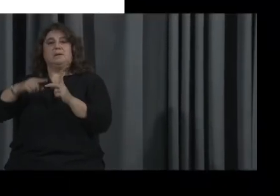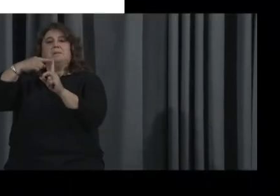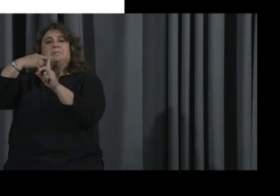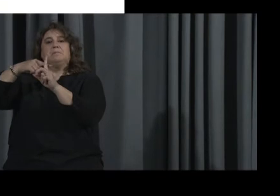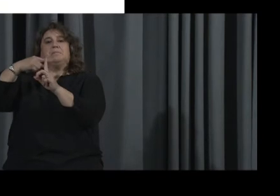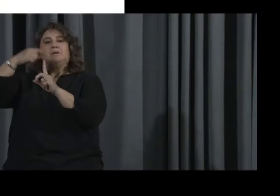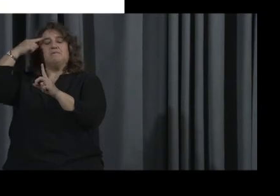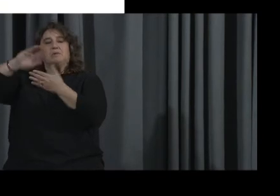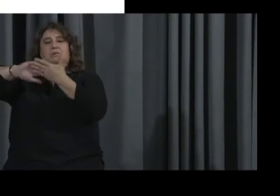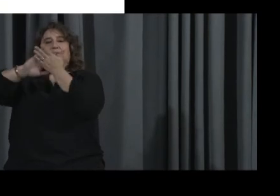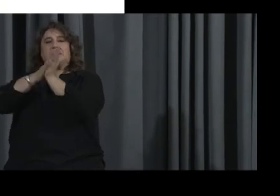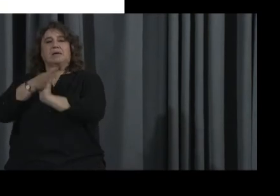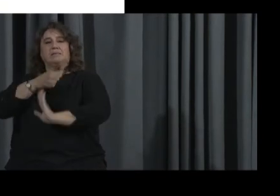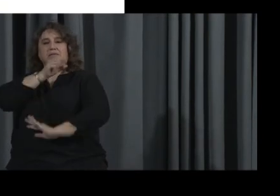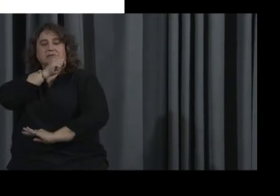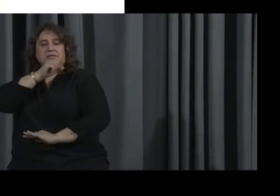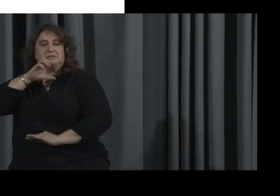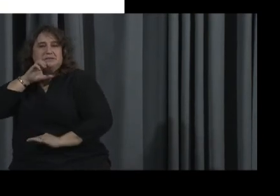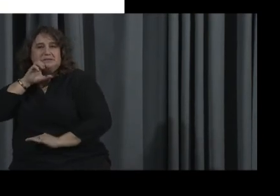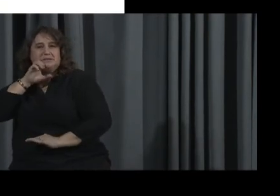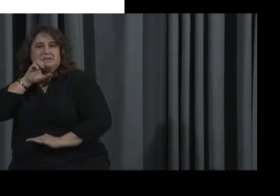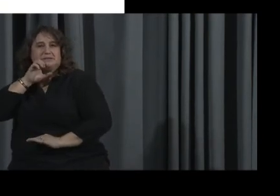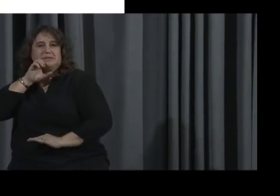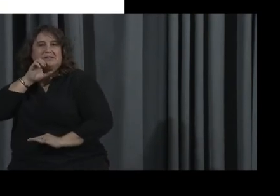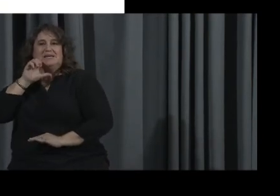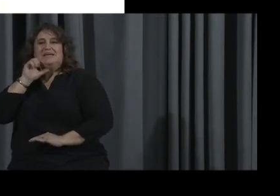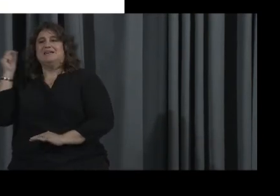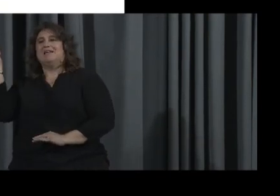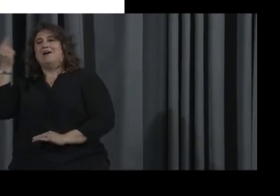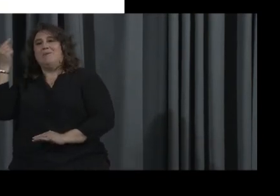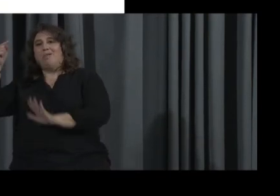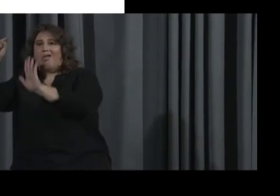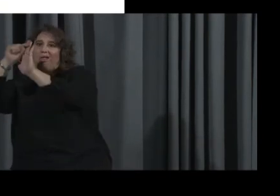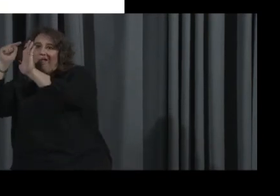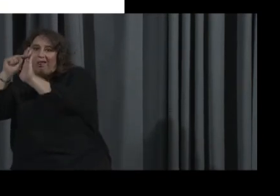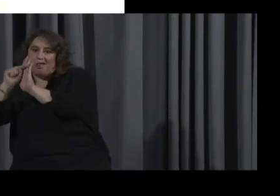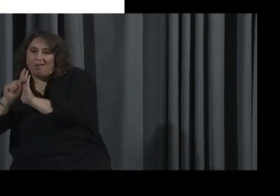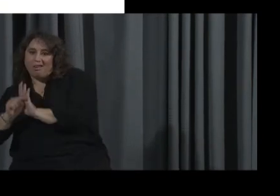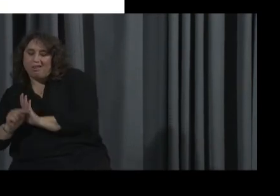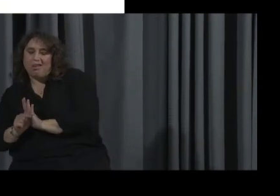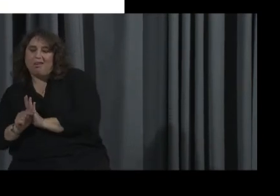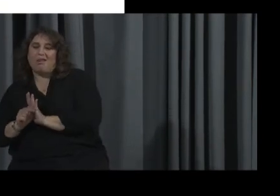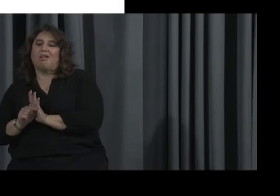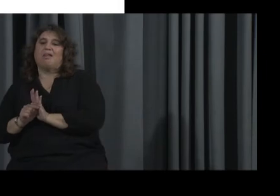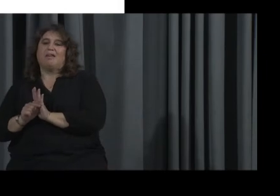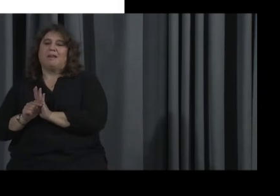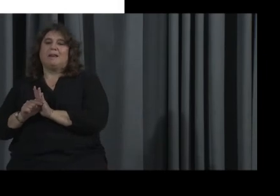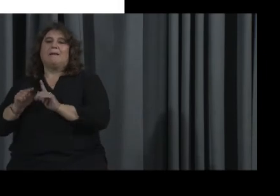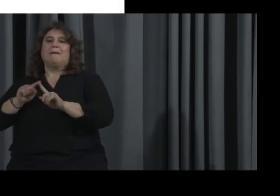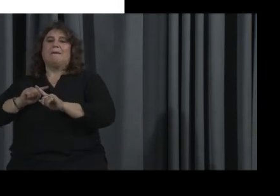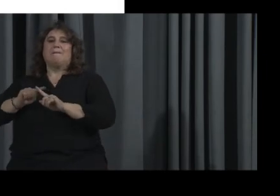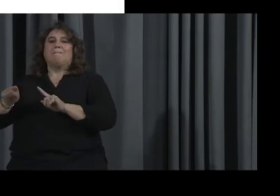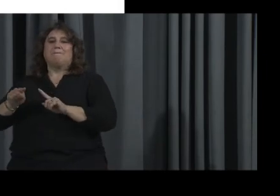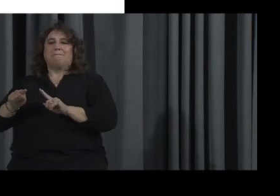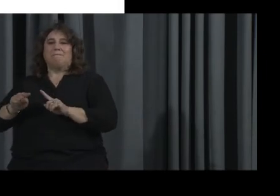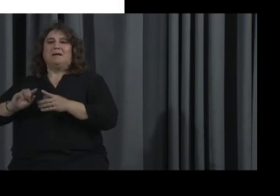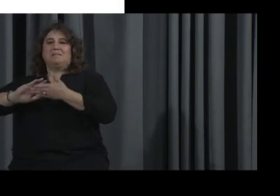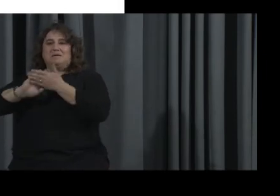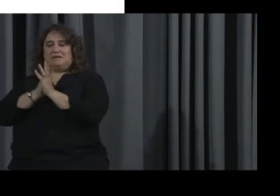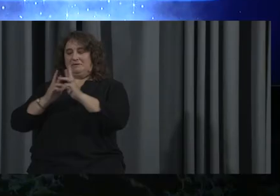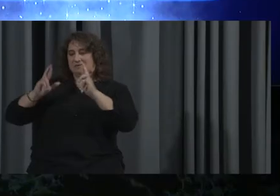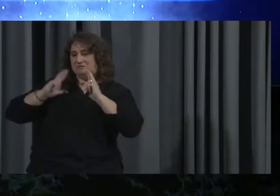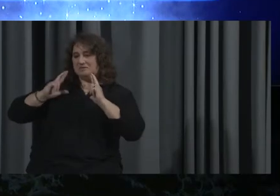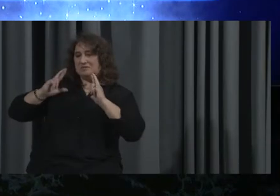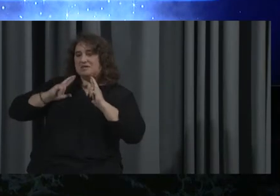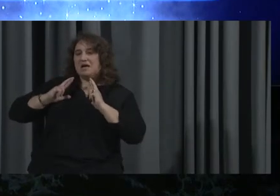of growing older. So it's just not about just thinking negatively as well. We had some things like getting to retire, playing with